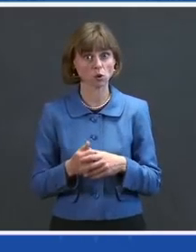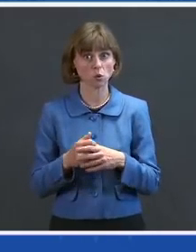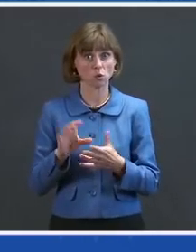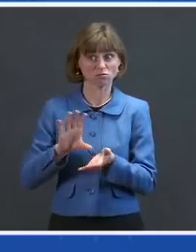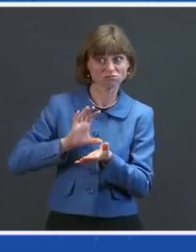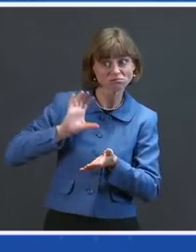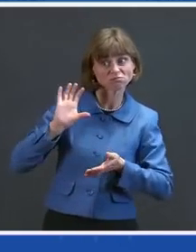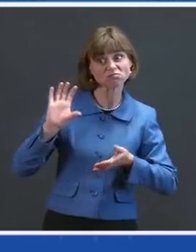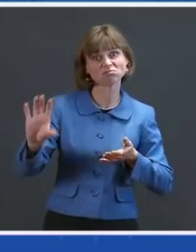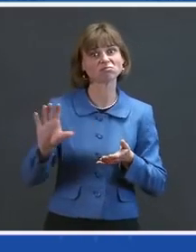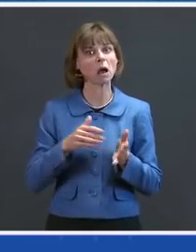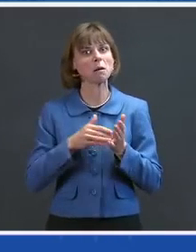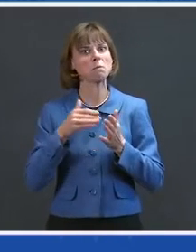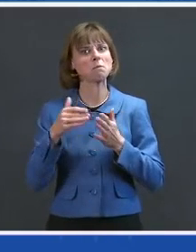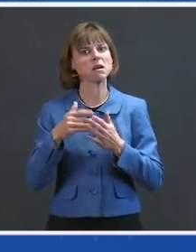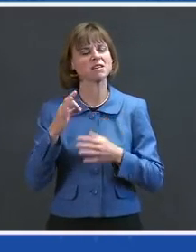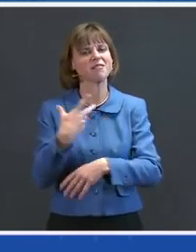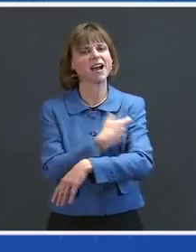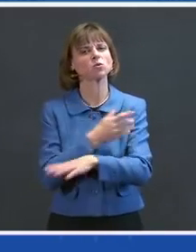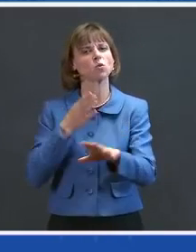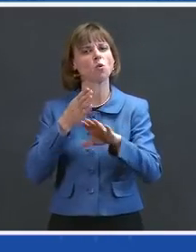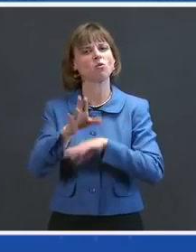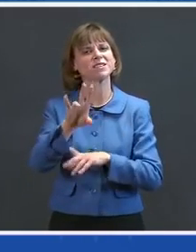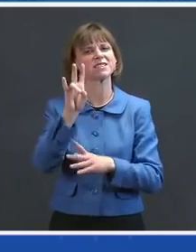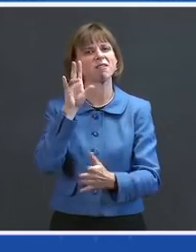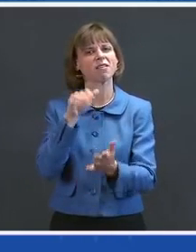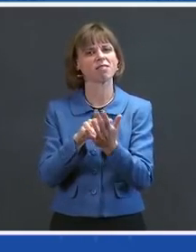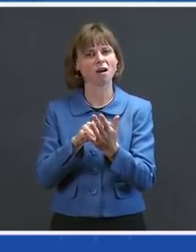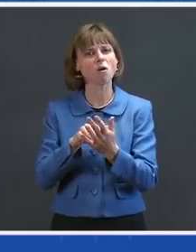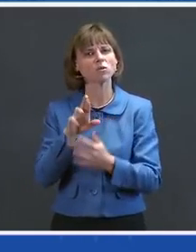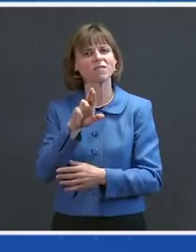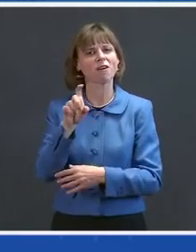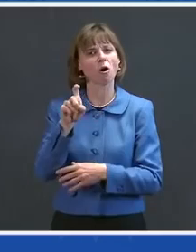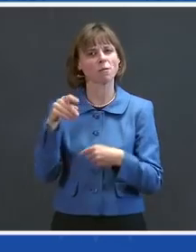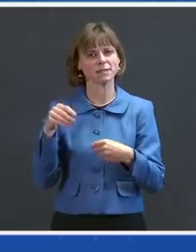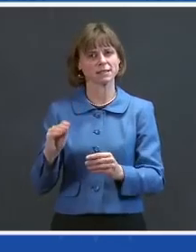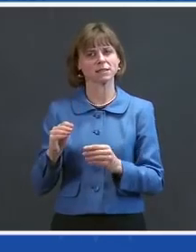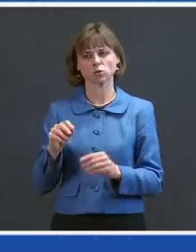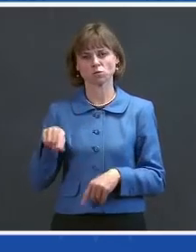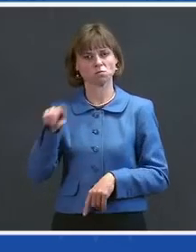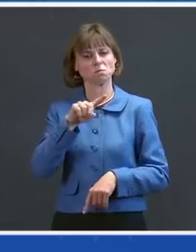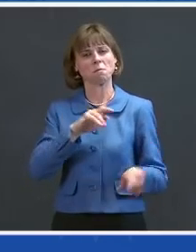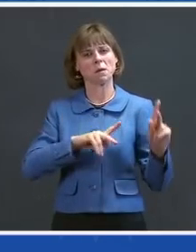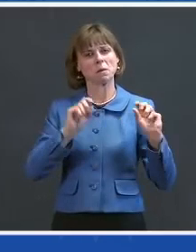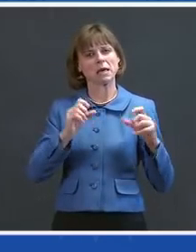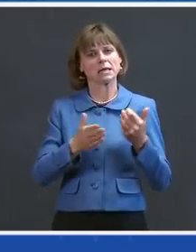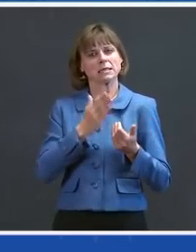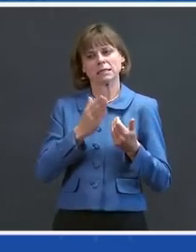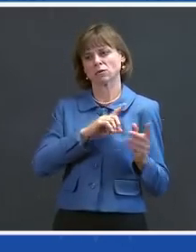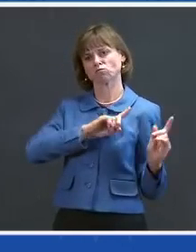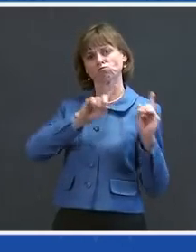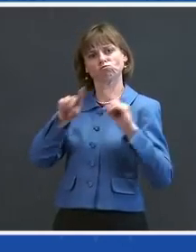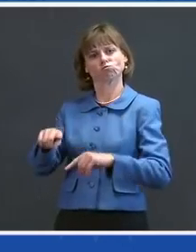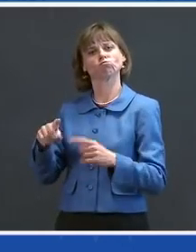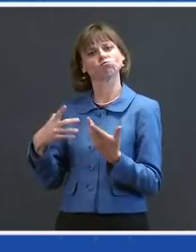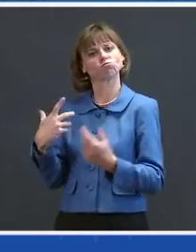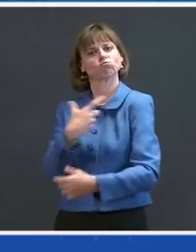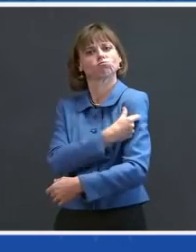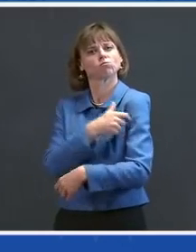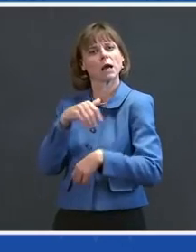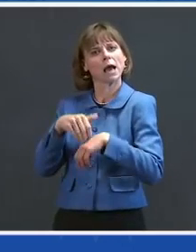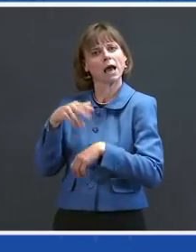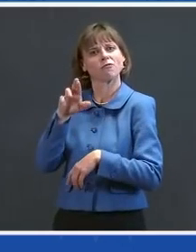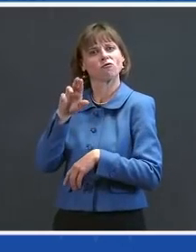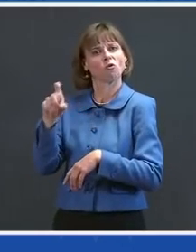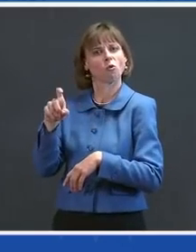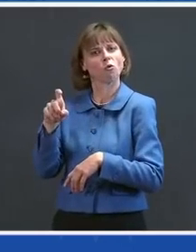to over 7,000 pharmacies to make it easier for folks to get their COVID-19 vaccine shot like they